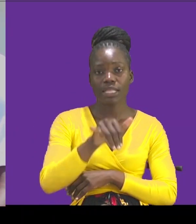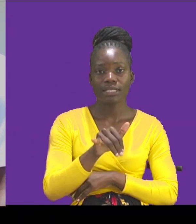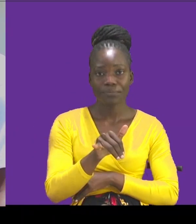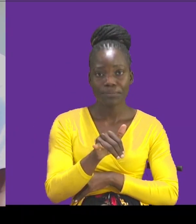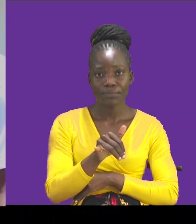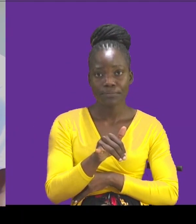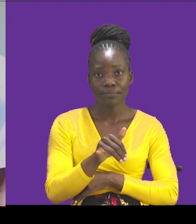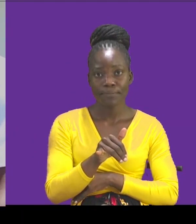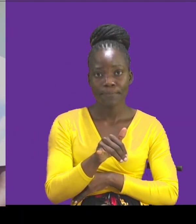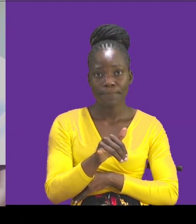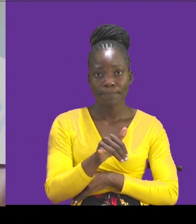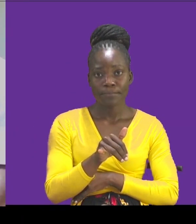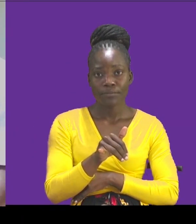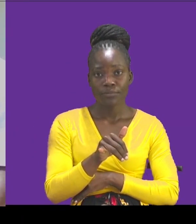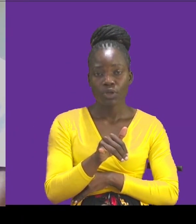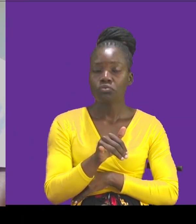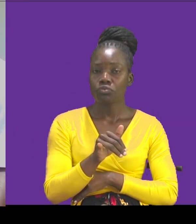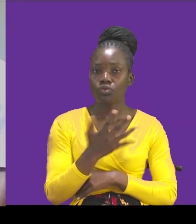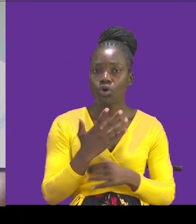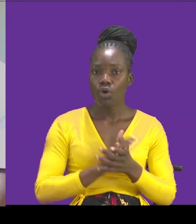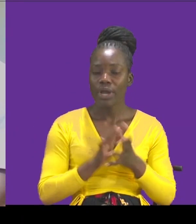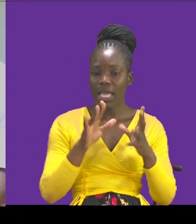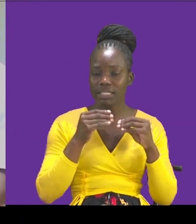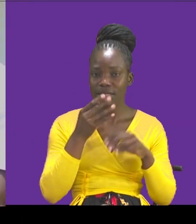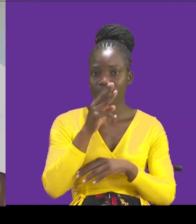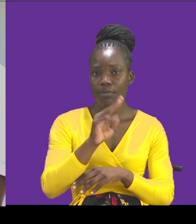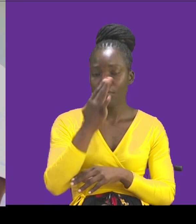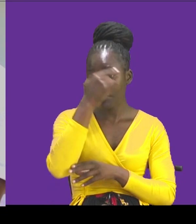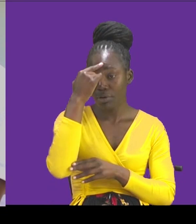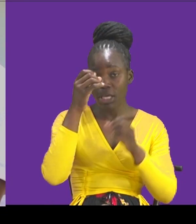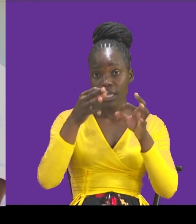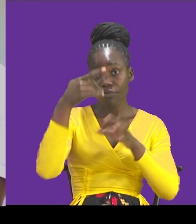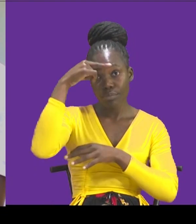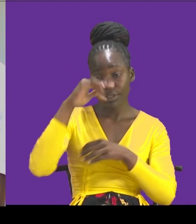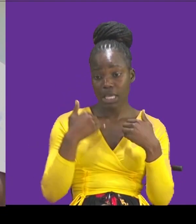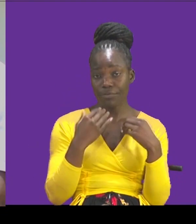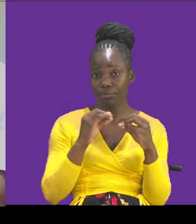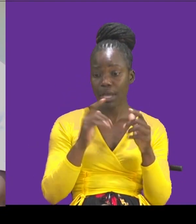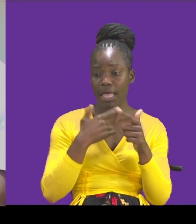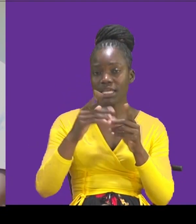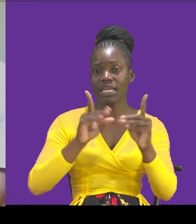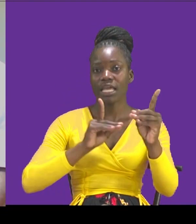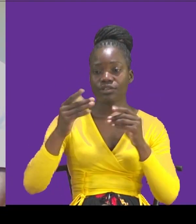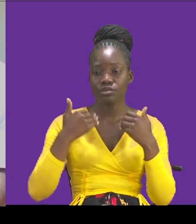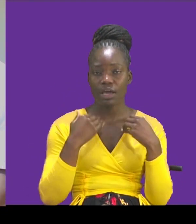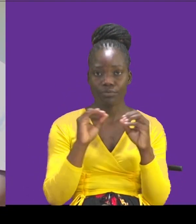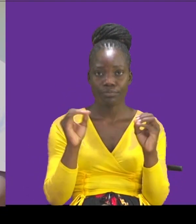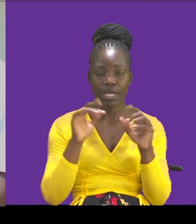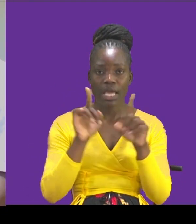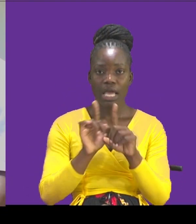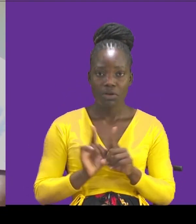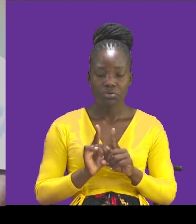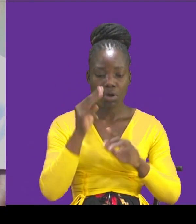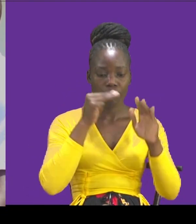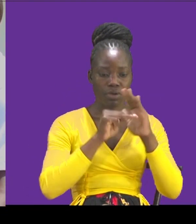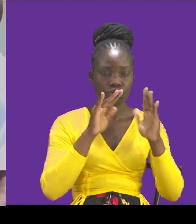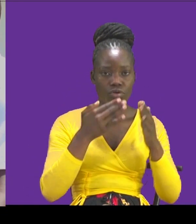enforce them. Because when we don't have a policy, definitely you will not have a direction and you will not have a mission